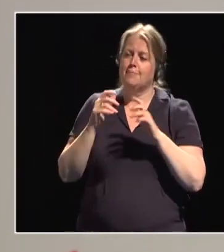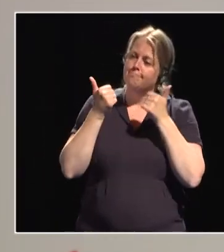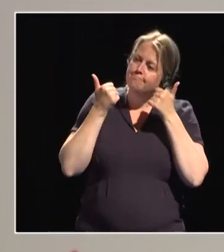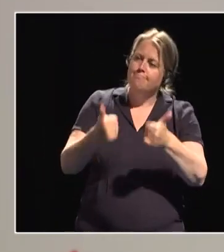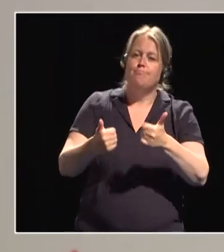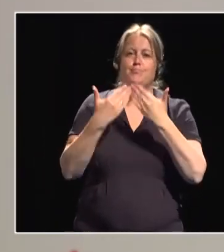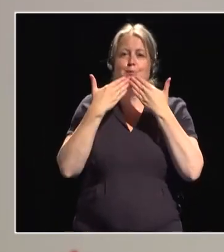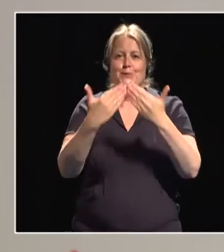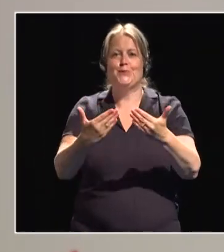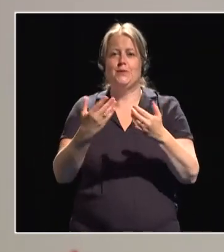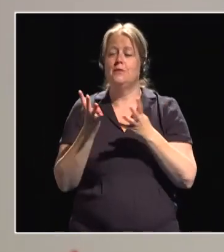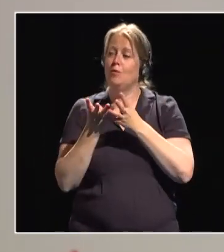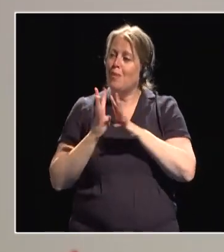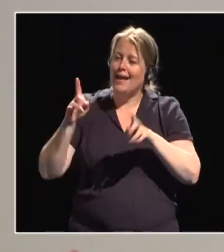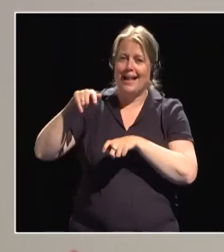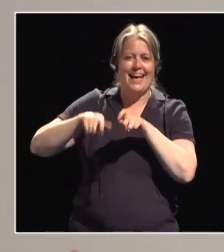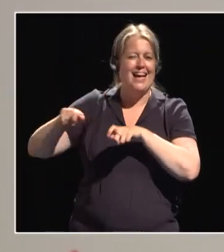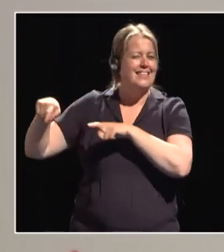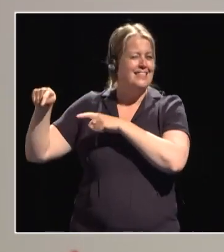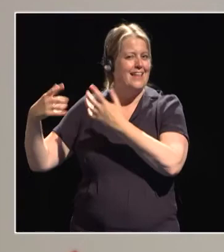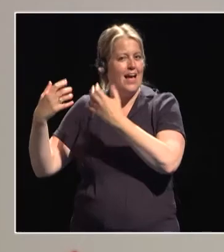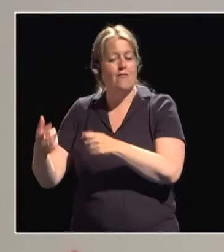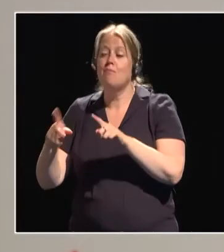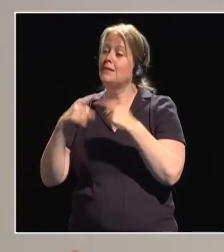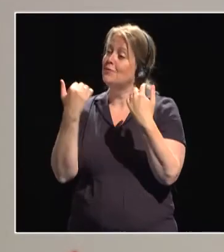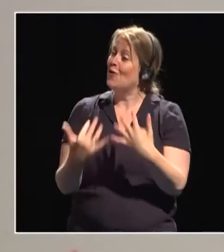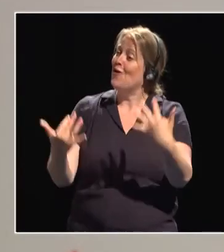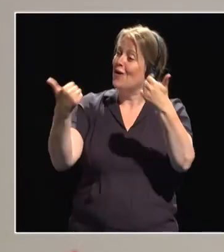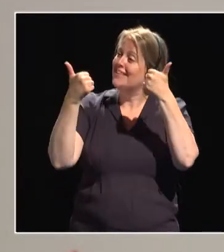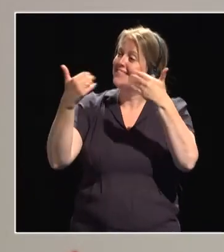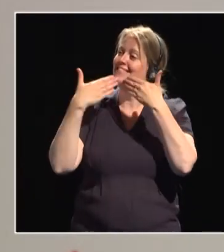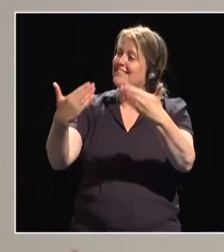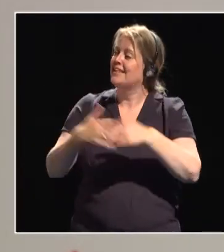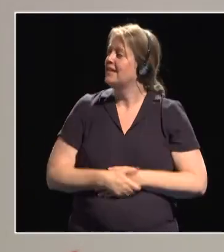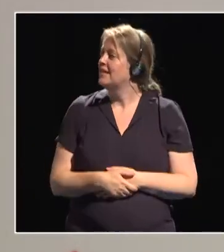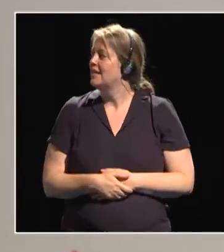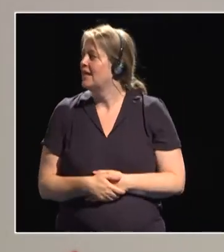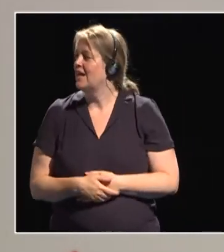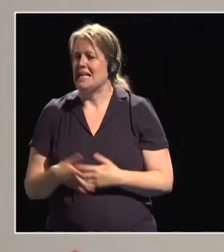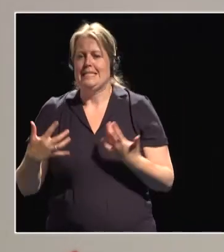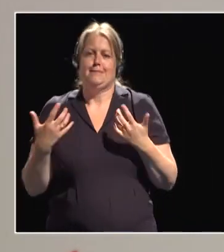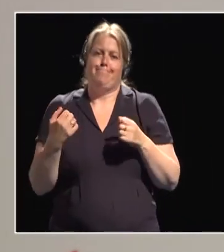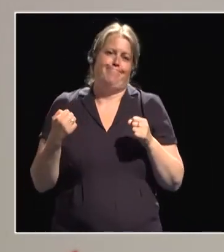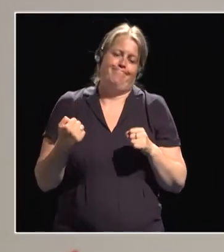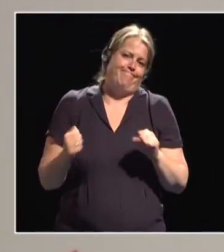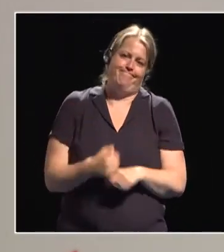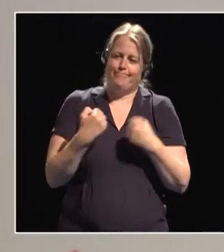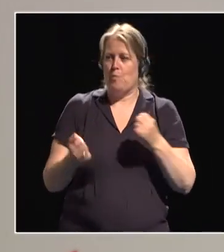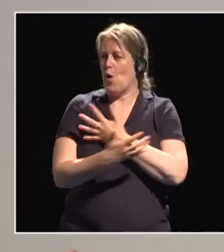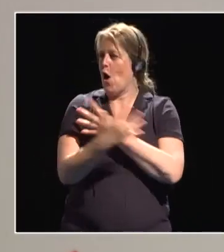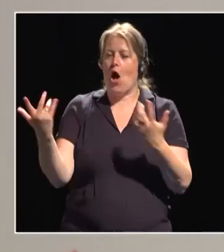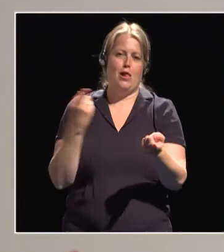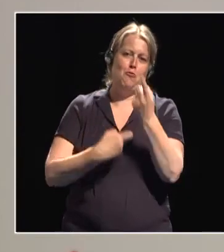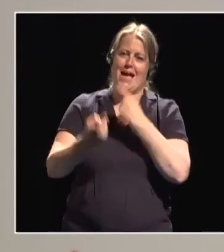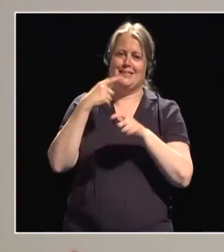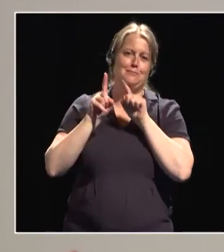have our panelists here and to also have the audience here. We were not able to respond to all the questions, but I believe